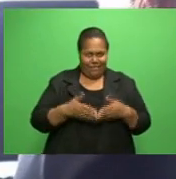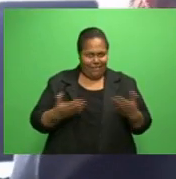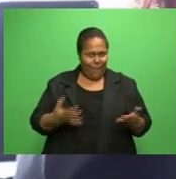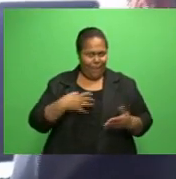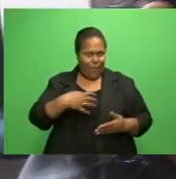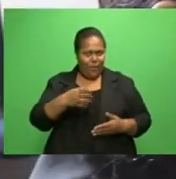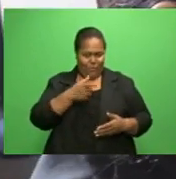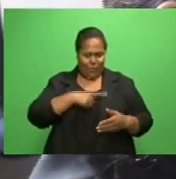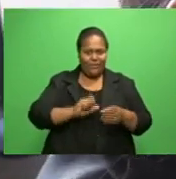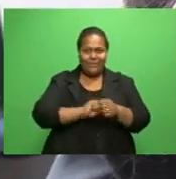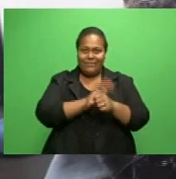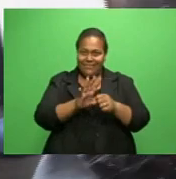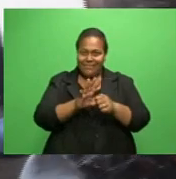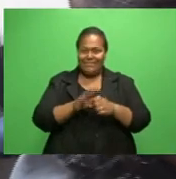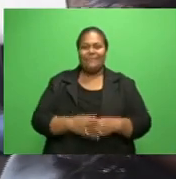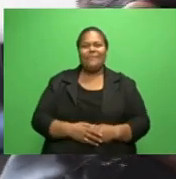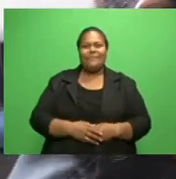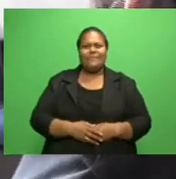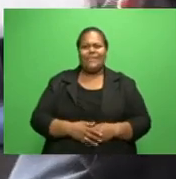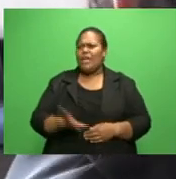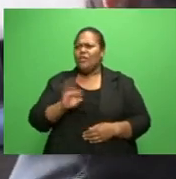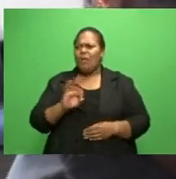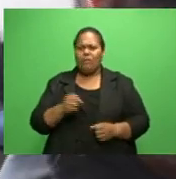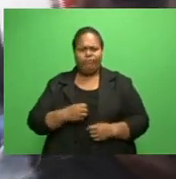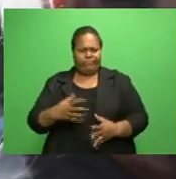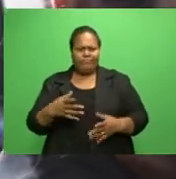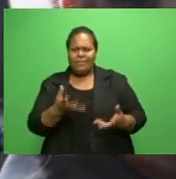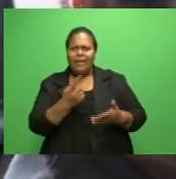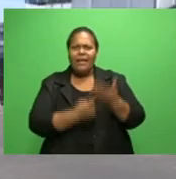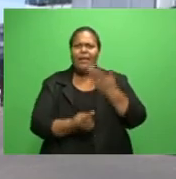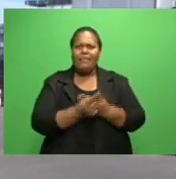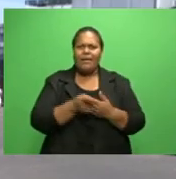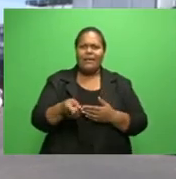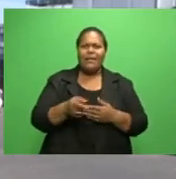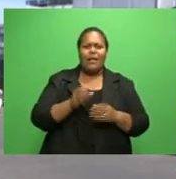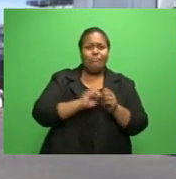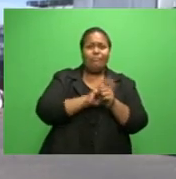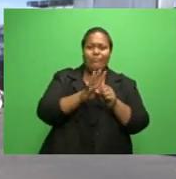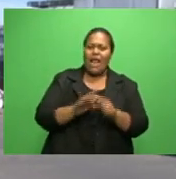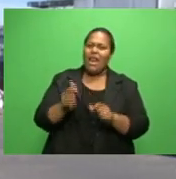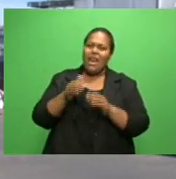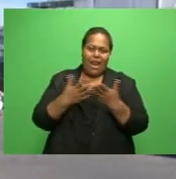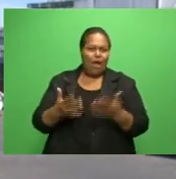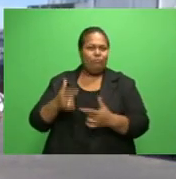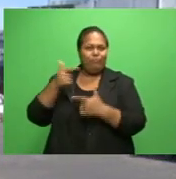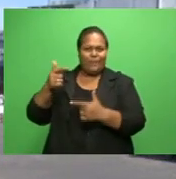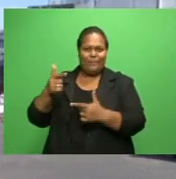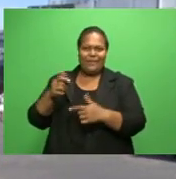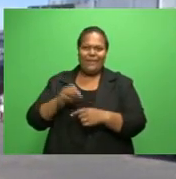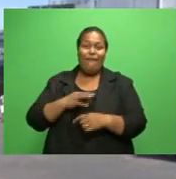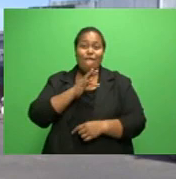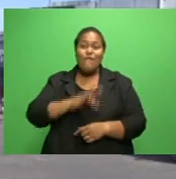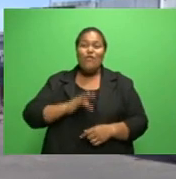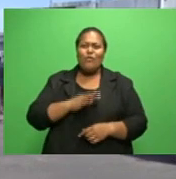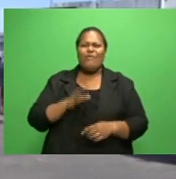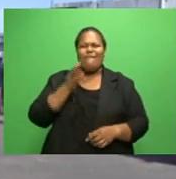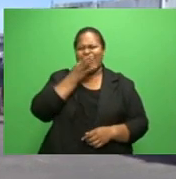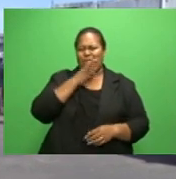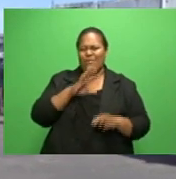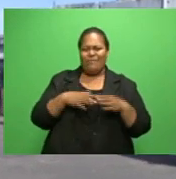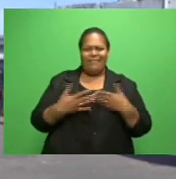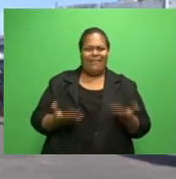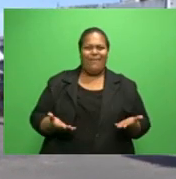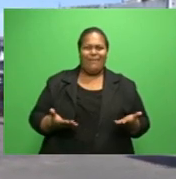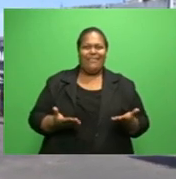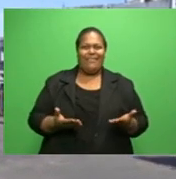it's no surprise that COVID-19 control measures have limited the spread of the seasonal flu. Yeah, these measures are pretty much